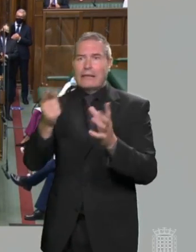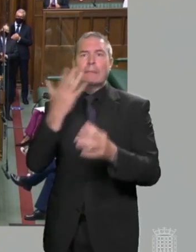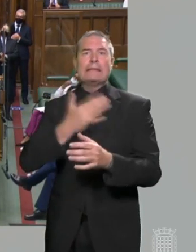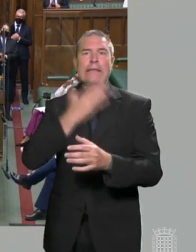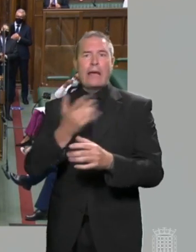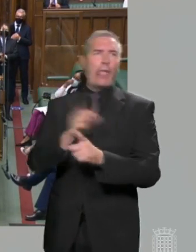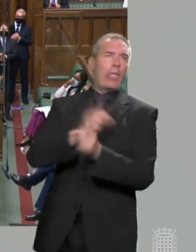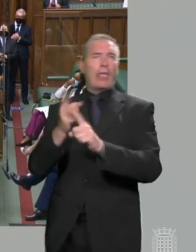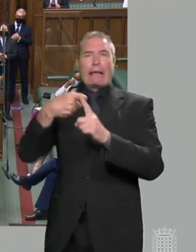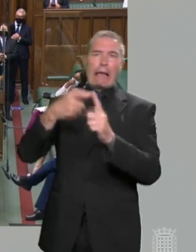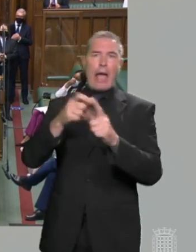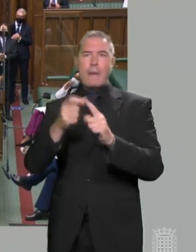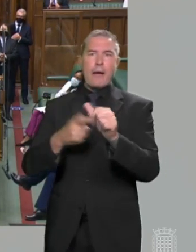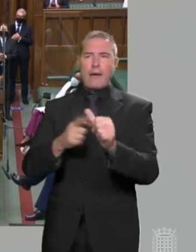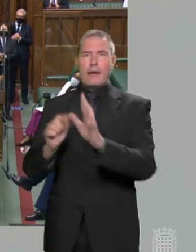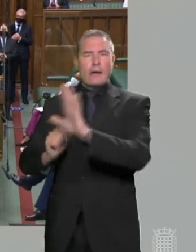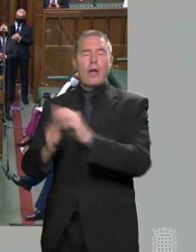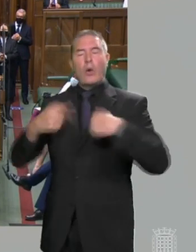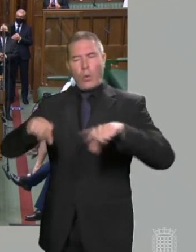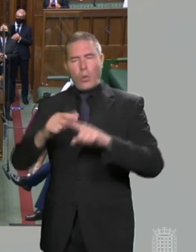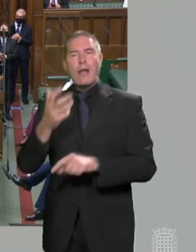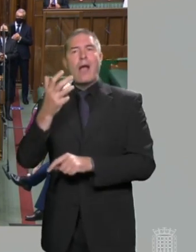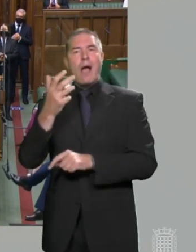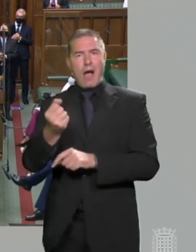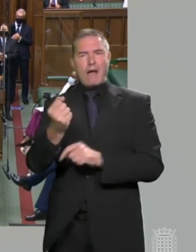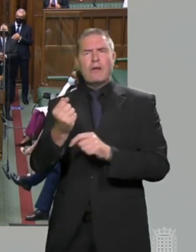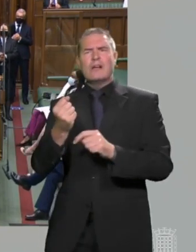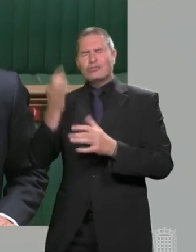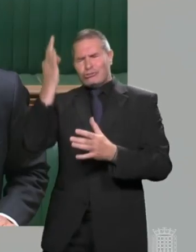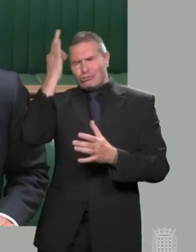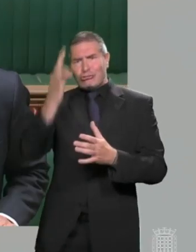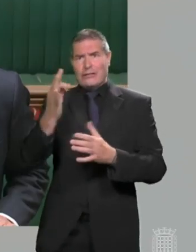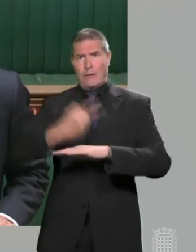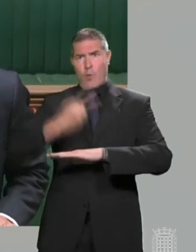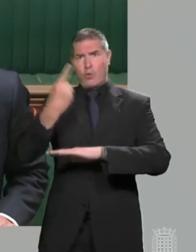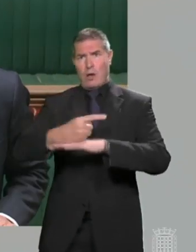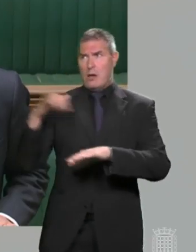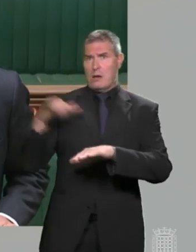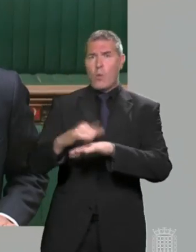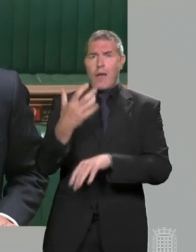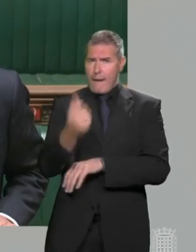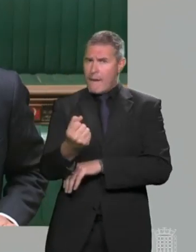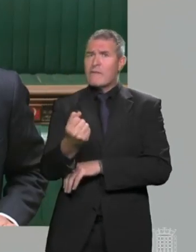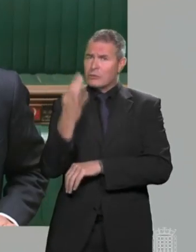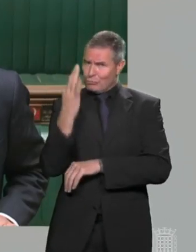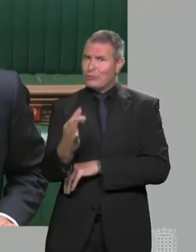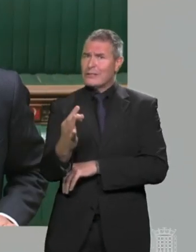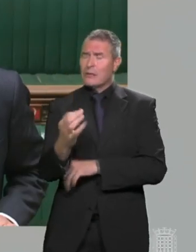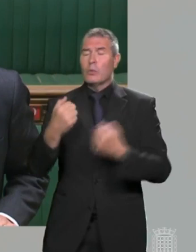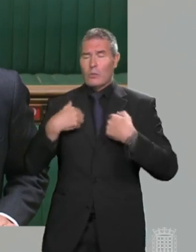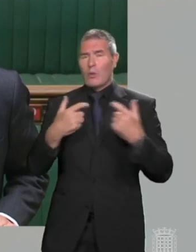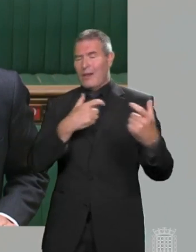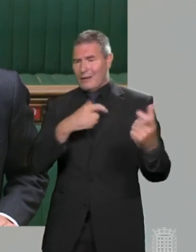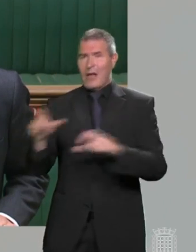we have the toughest border measures anywhere in the world and we will continue.